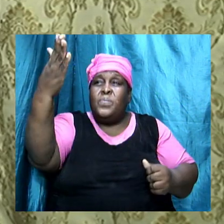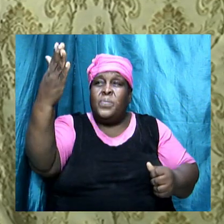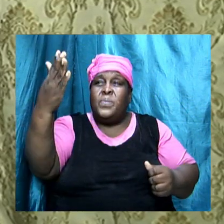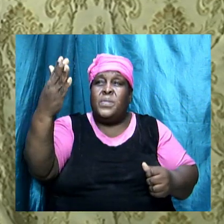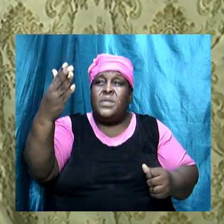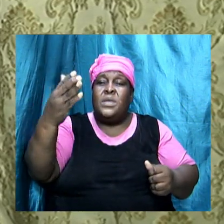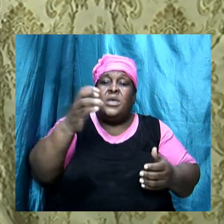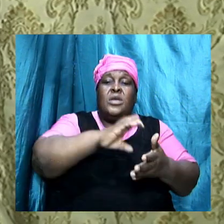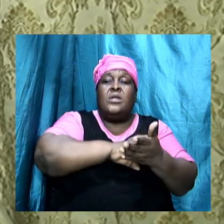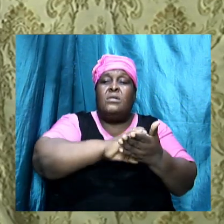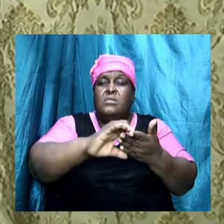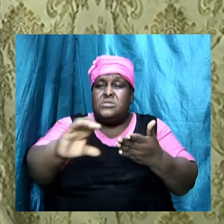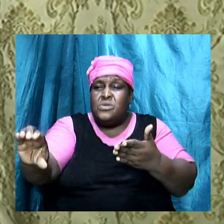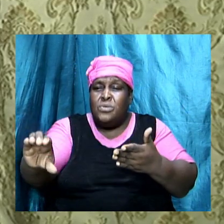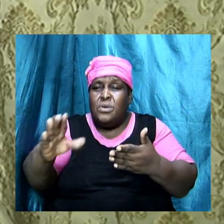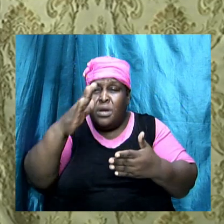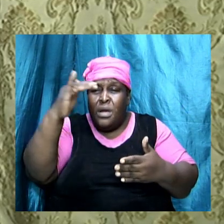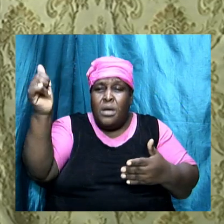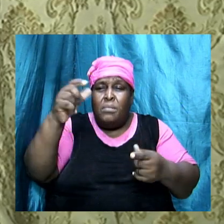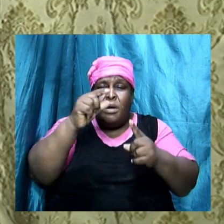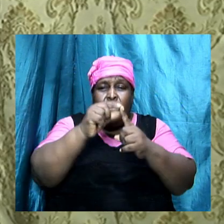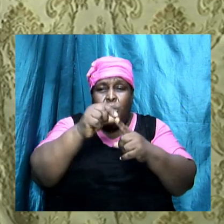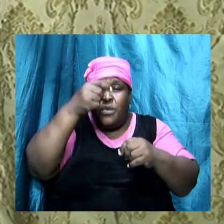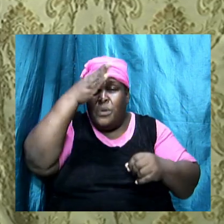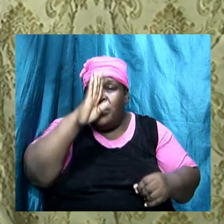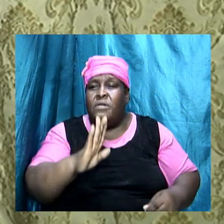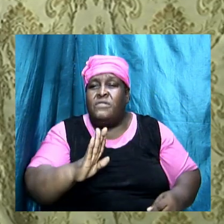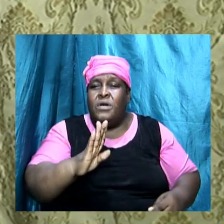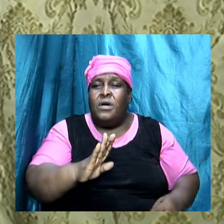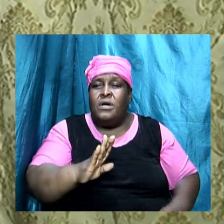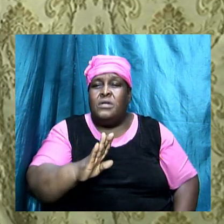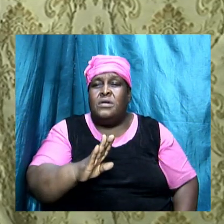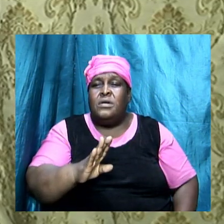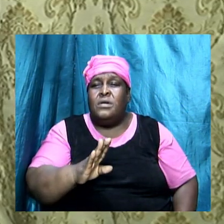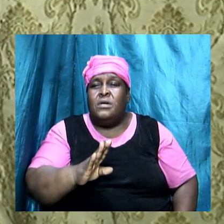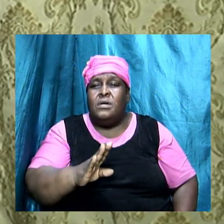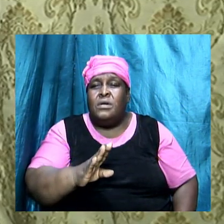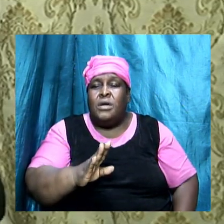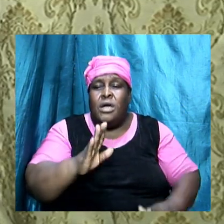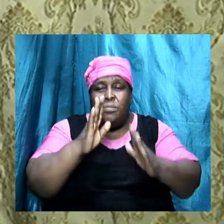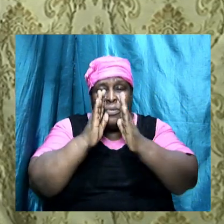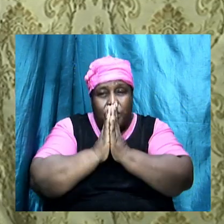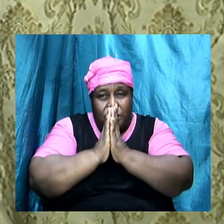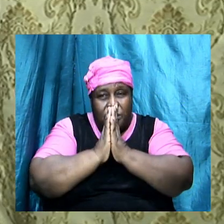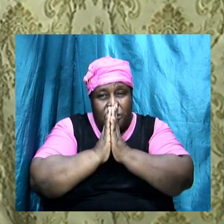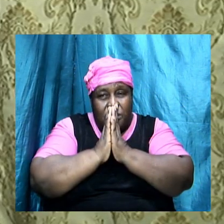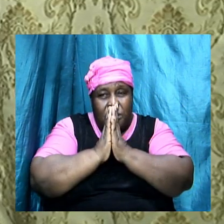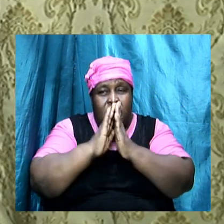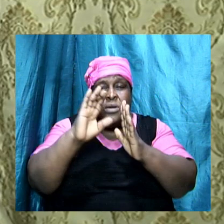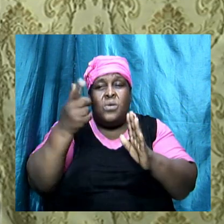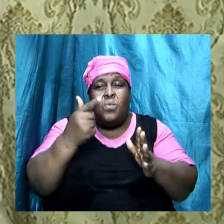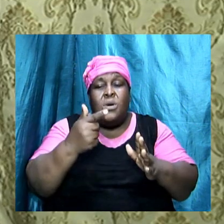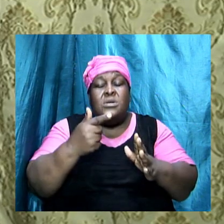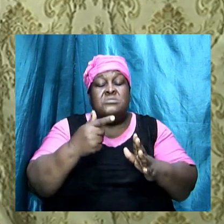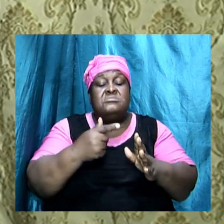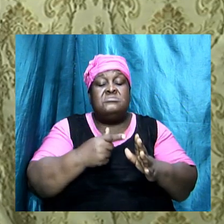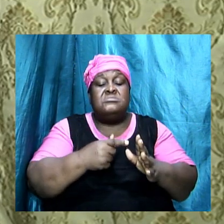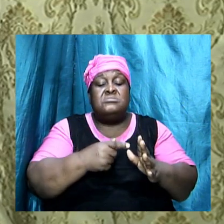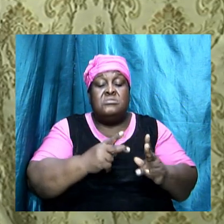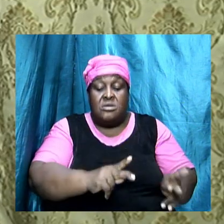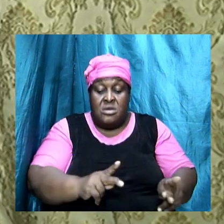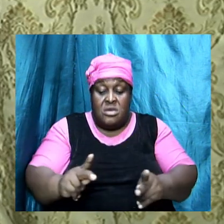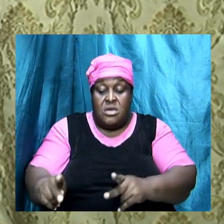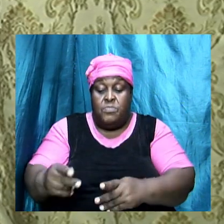consecrated by the word of God and prior. So once it is set before you and you pray